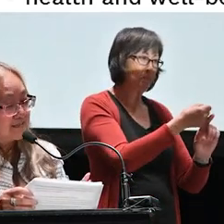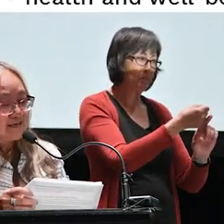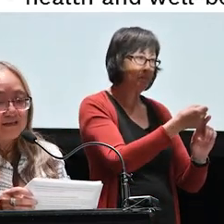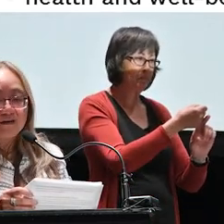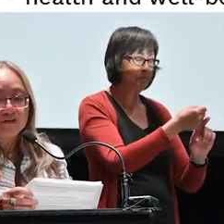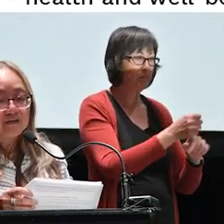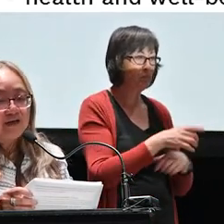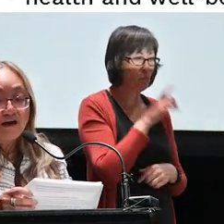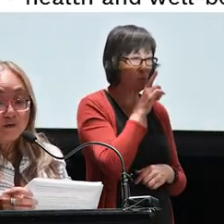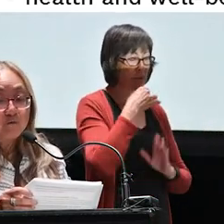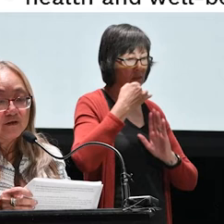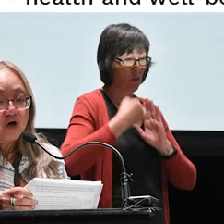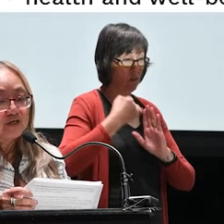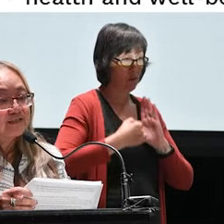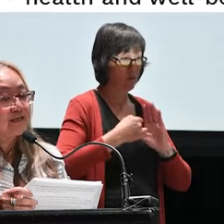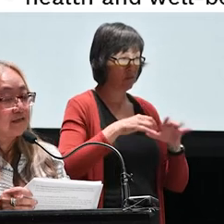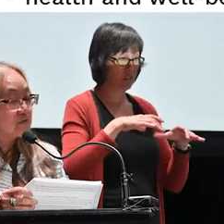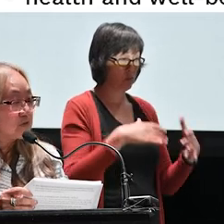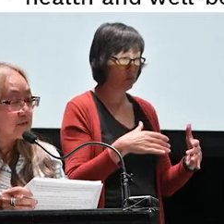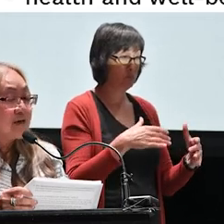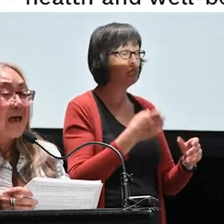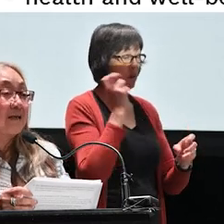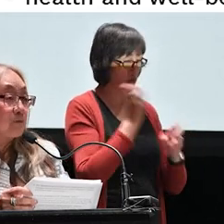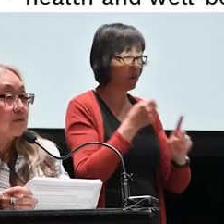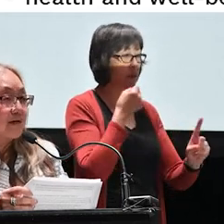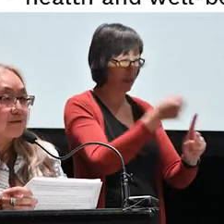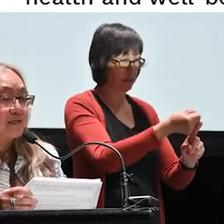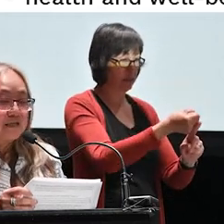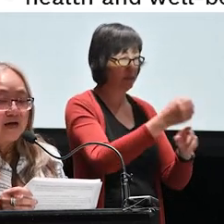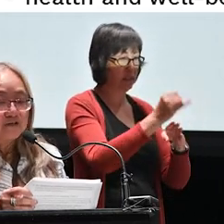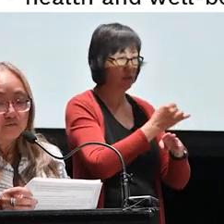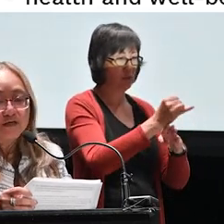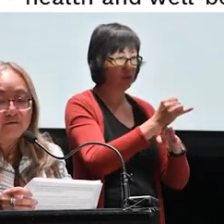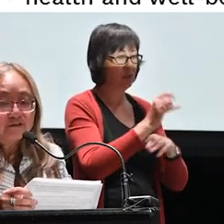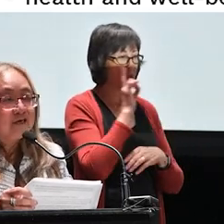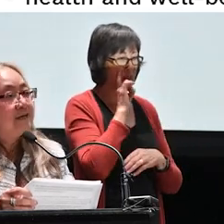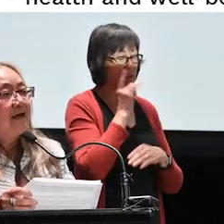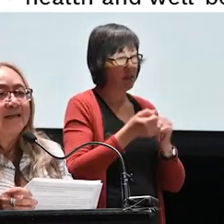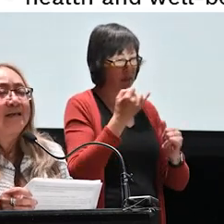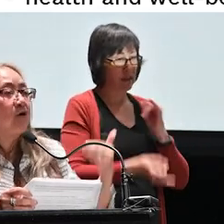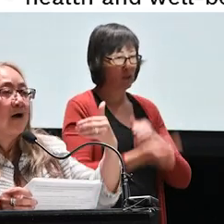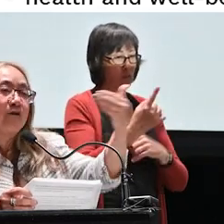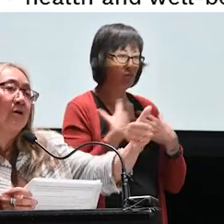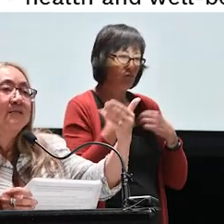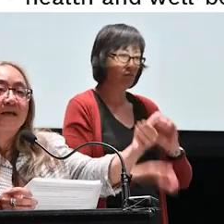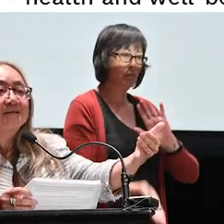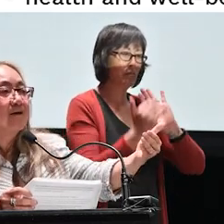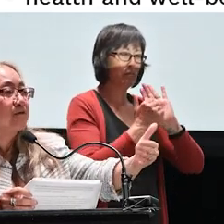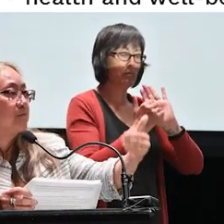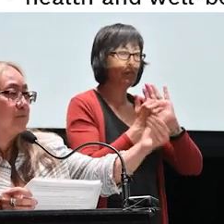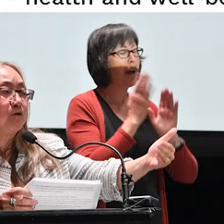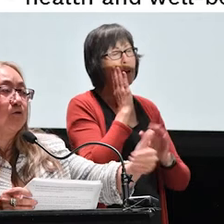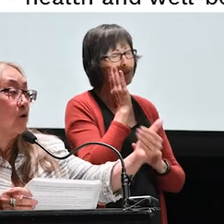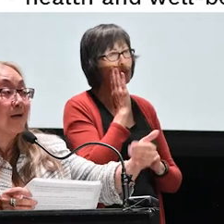As I said, the arts have been one of the hardest hit industries, and it will likely be the last to recover. And, you know, I know I'm saying